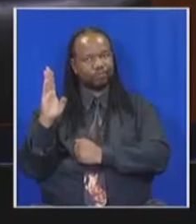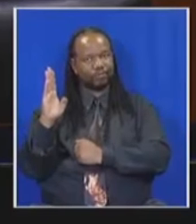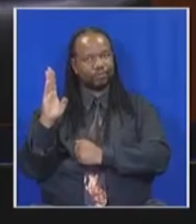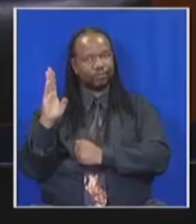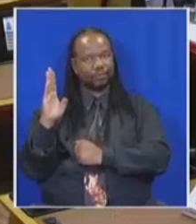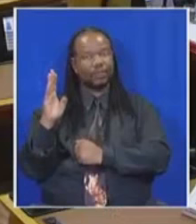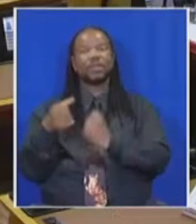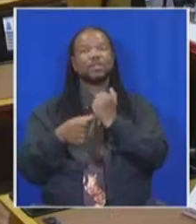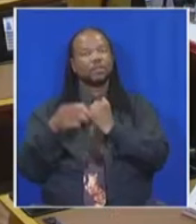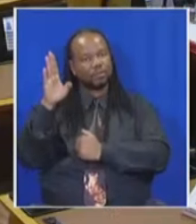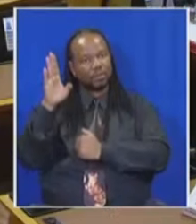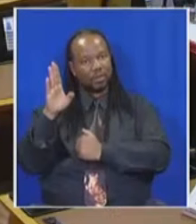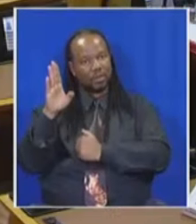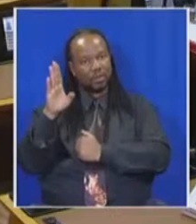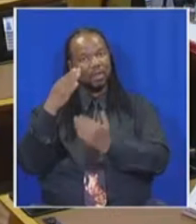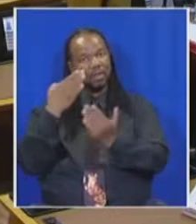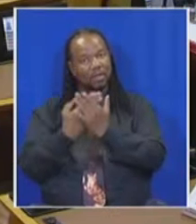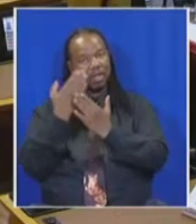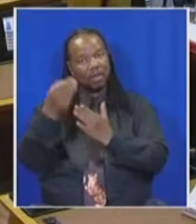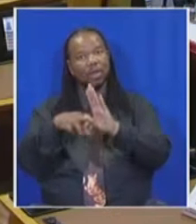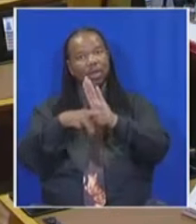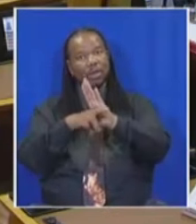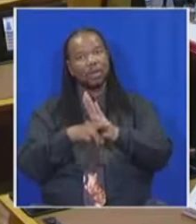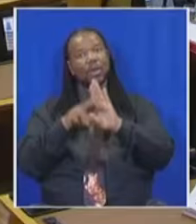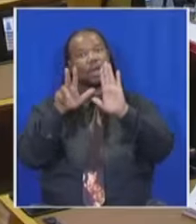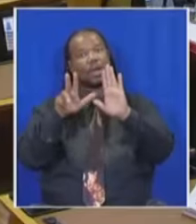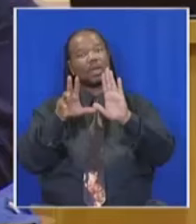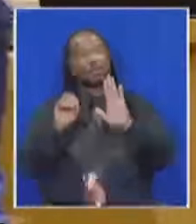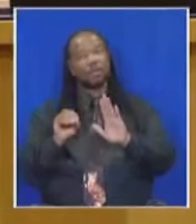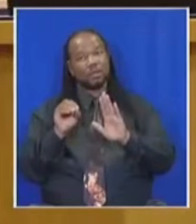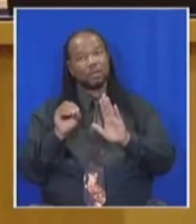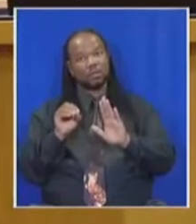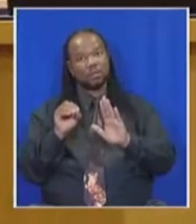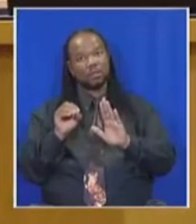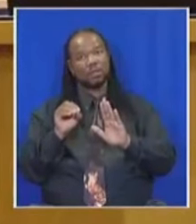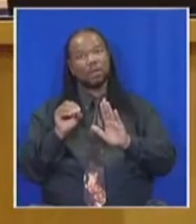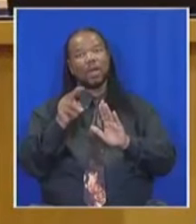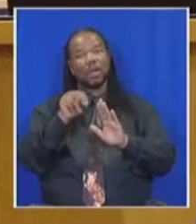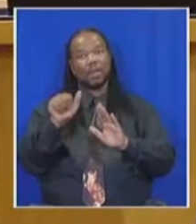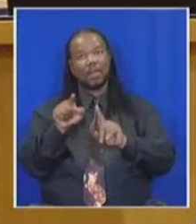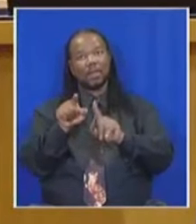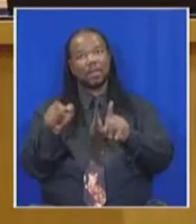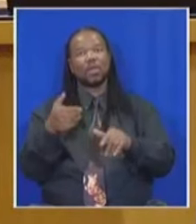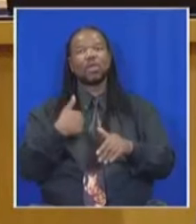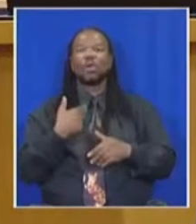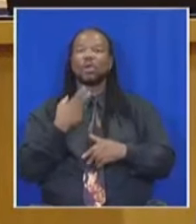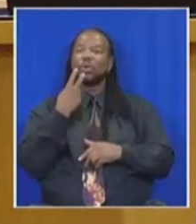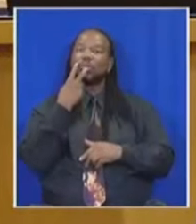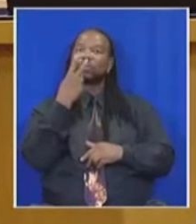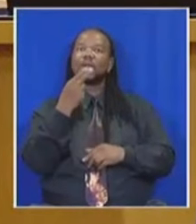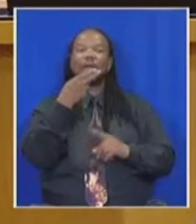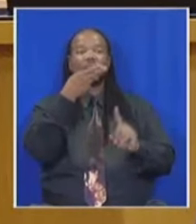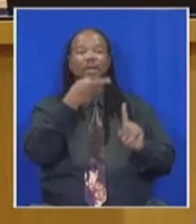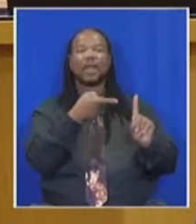Deputy Speaker, my address in terms of Rule 80 of the National Assembly Yes, Honorable Deputy Speaker, I notice you turned the Honorable Schlingua's